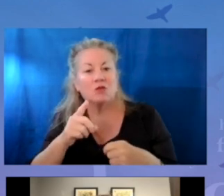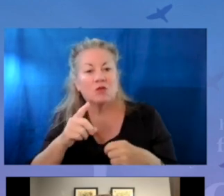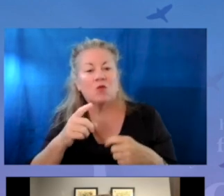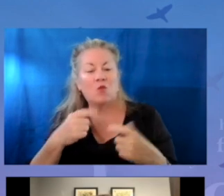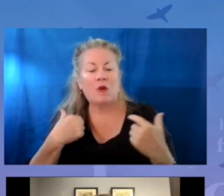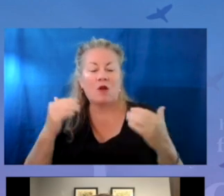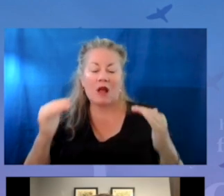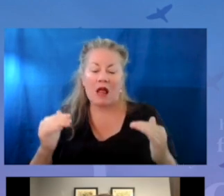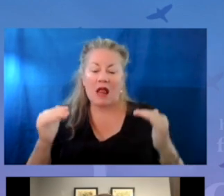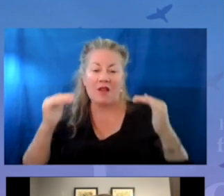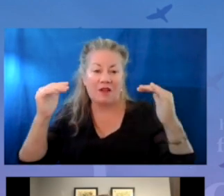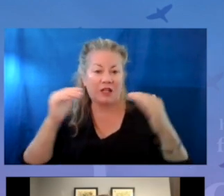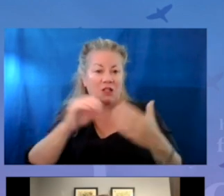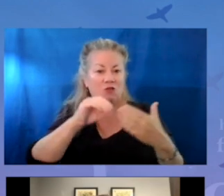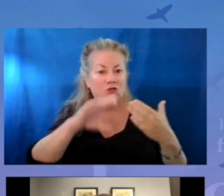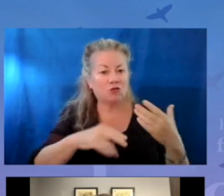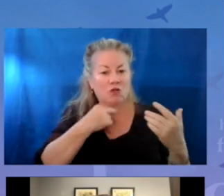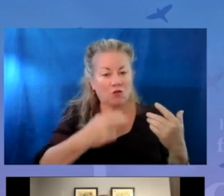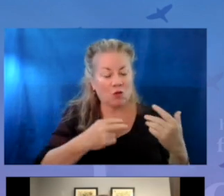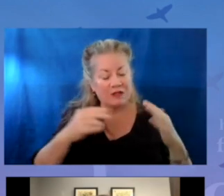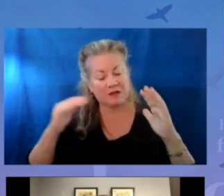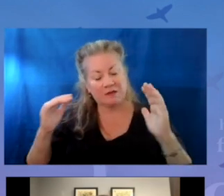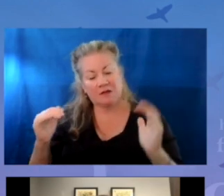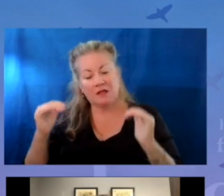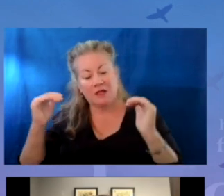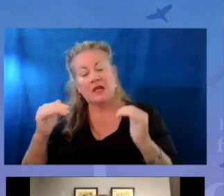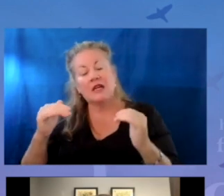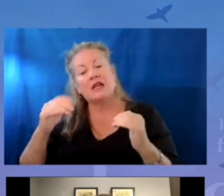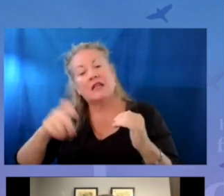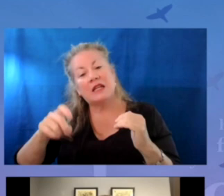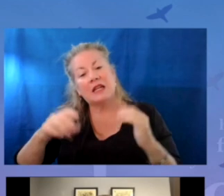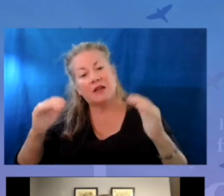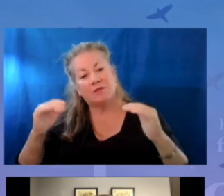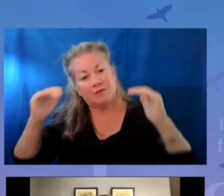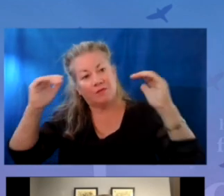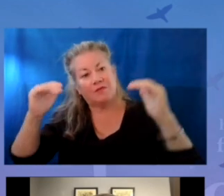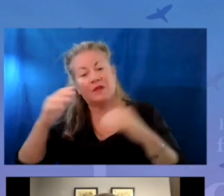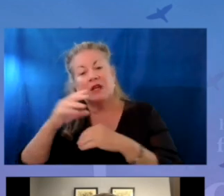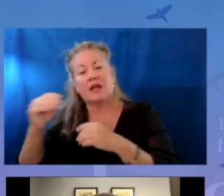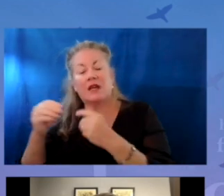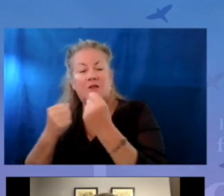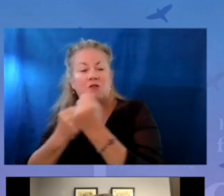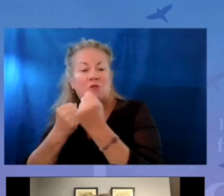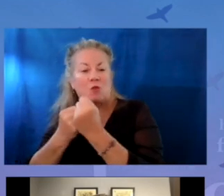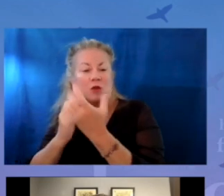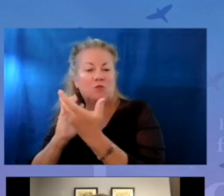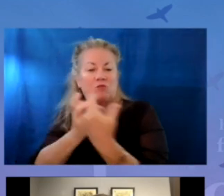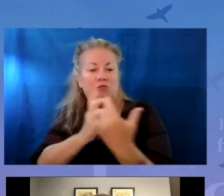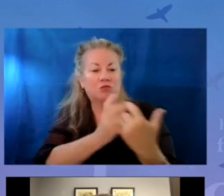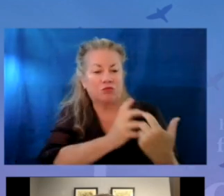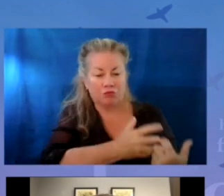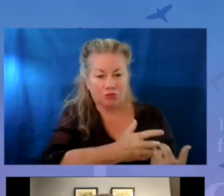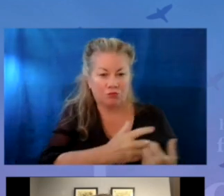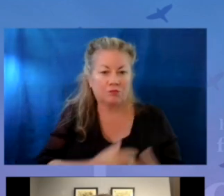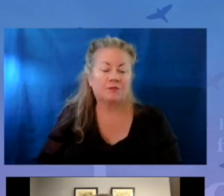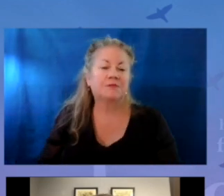that we are elevating our student voice, elevating our student need, and aligning supports accordingly.